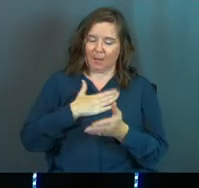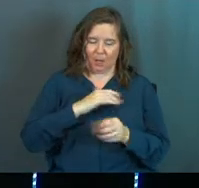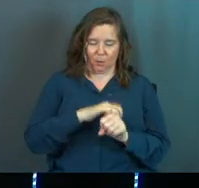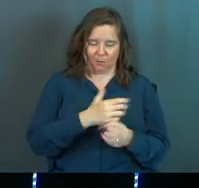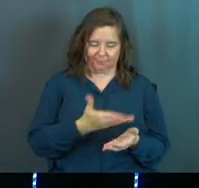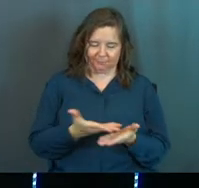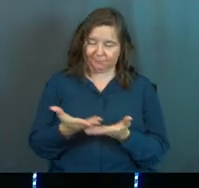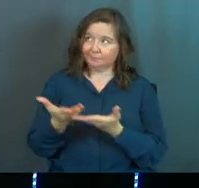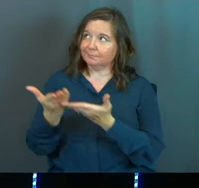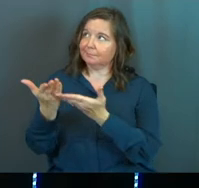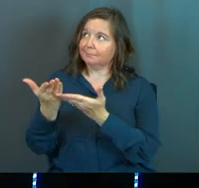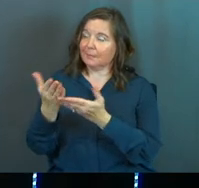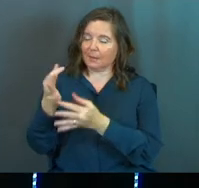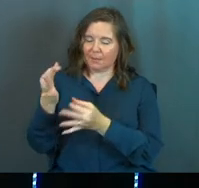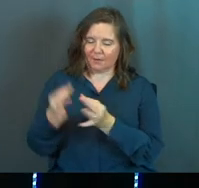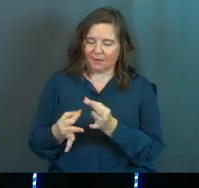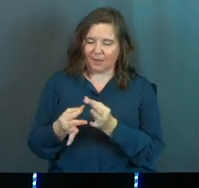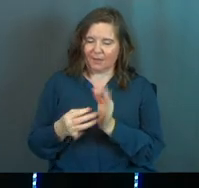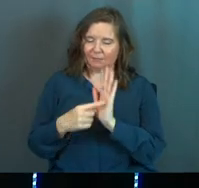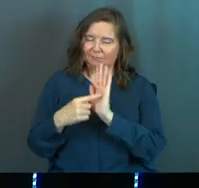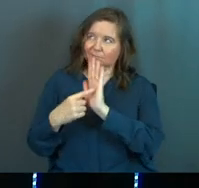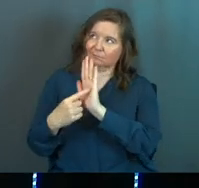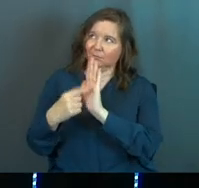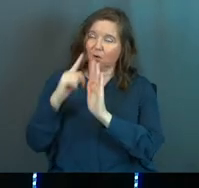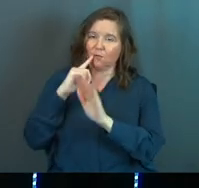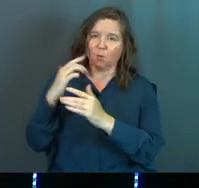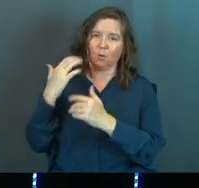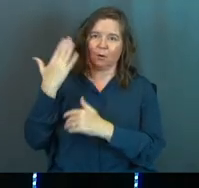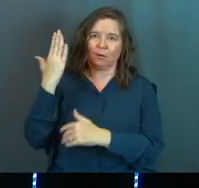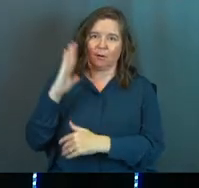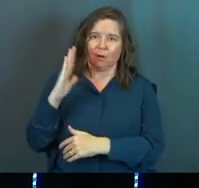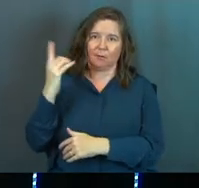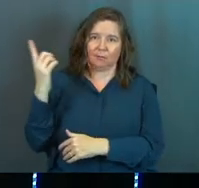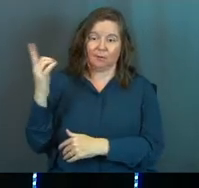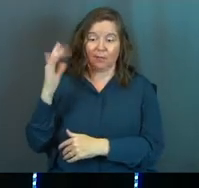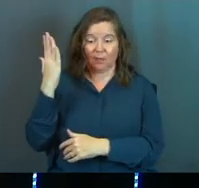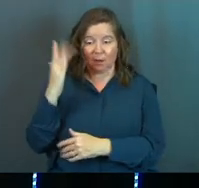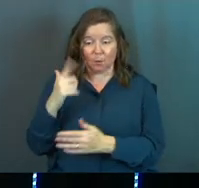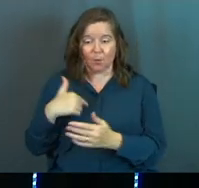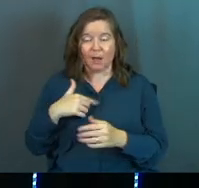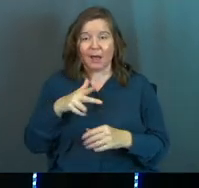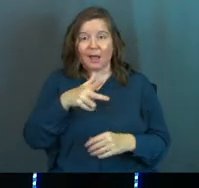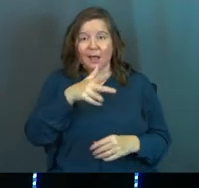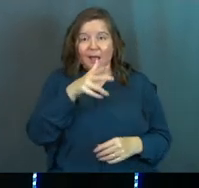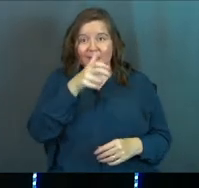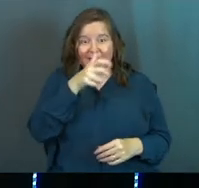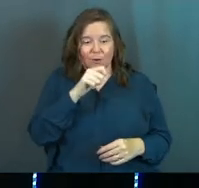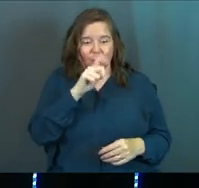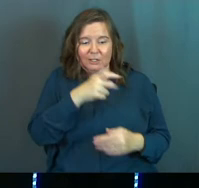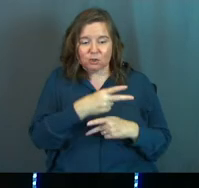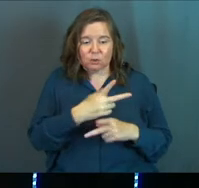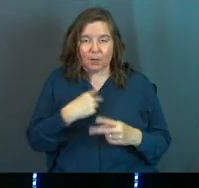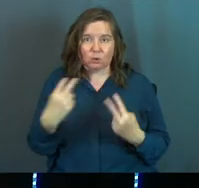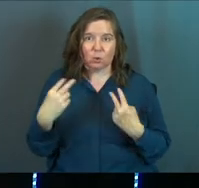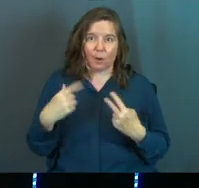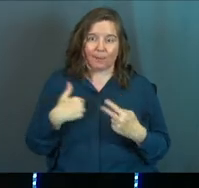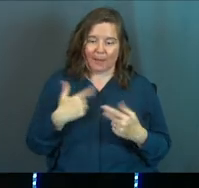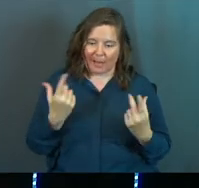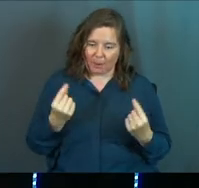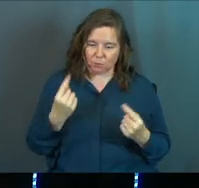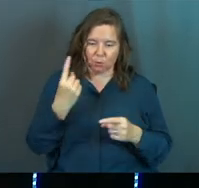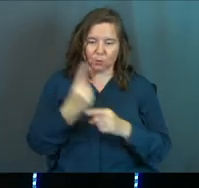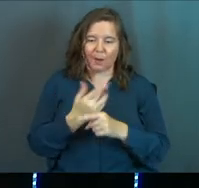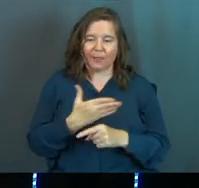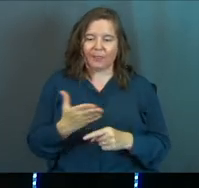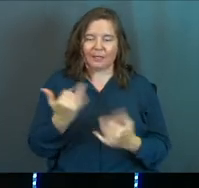I bring my integrity, and I bring my faithfulness for an audience of one. And that's why, like the ant, I don't need a supervisor to watch over me. I'm going to